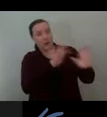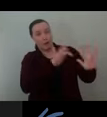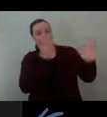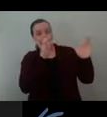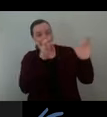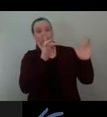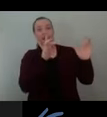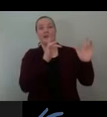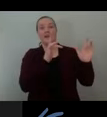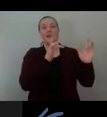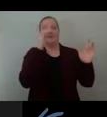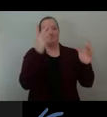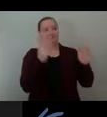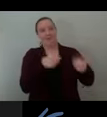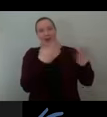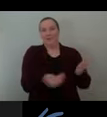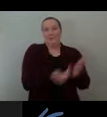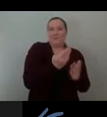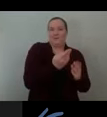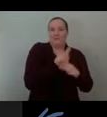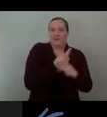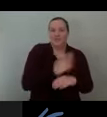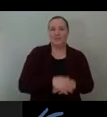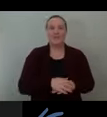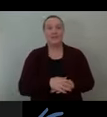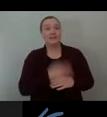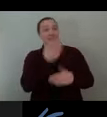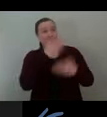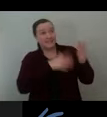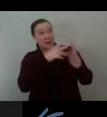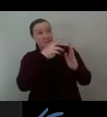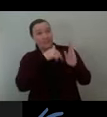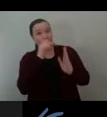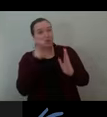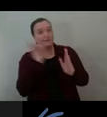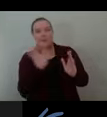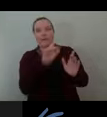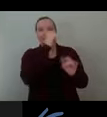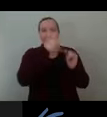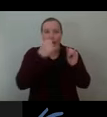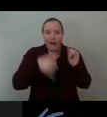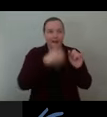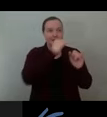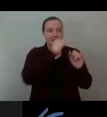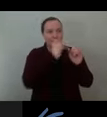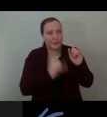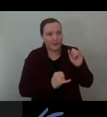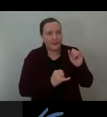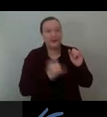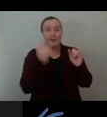covered in lines, shapes, and squiggles. The new outfits do not constrict the movements and enable them to still hoist with ease.